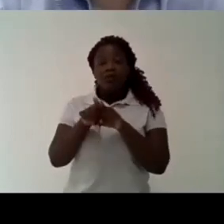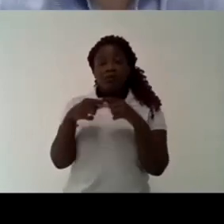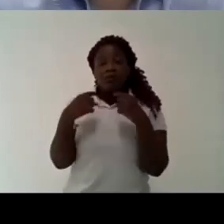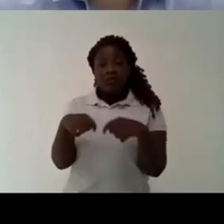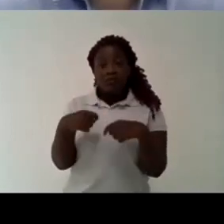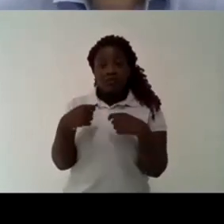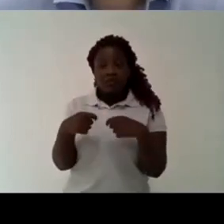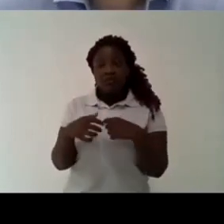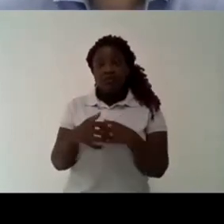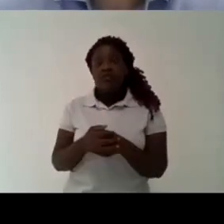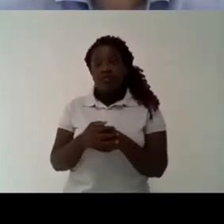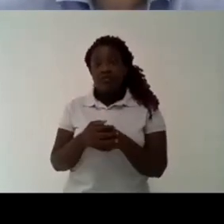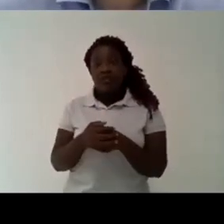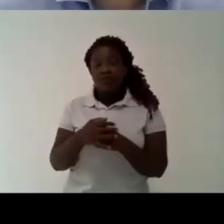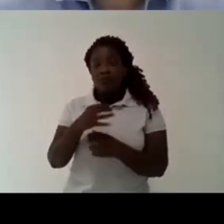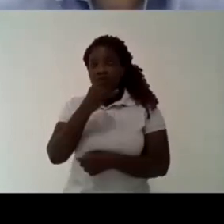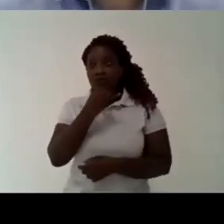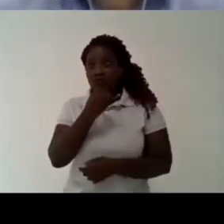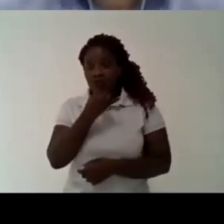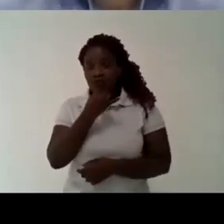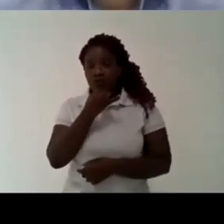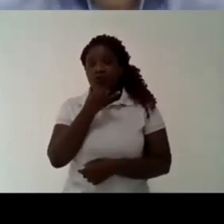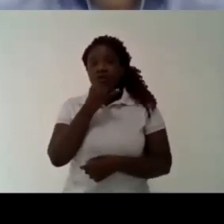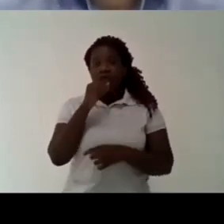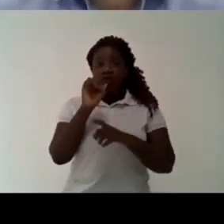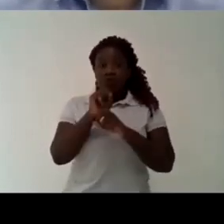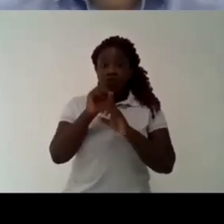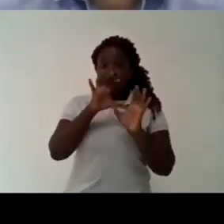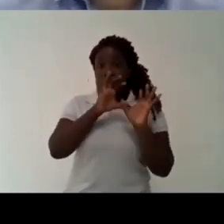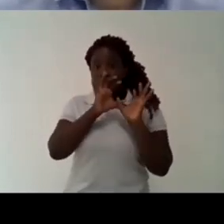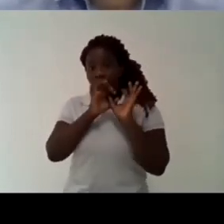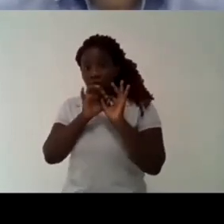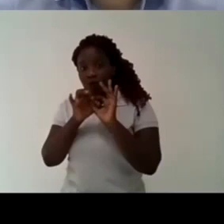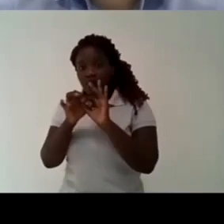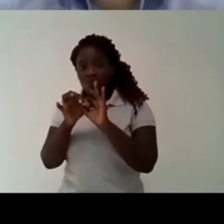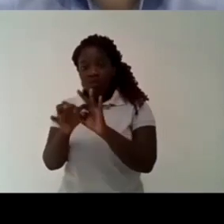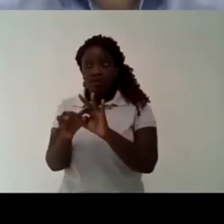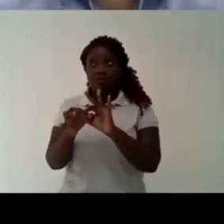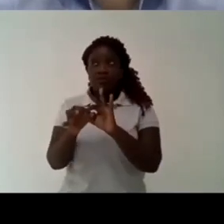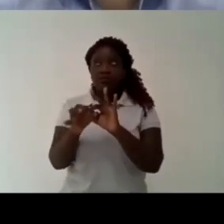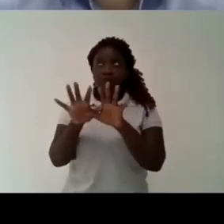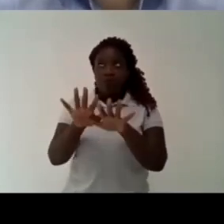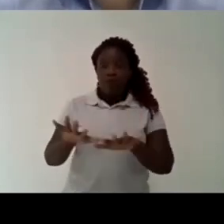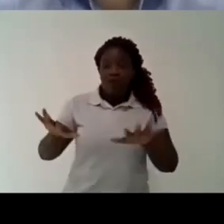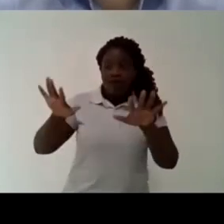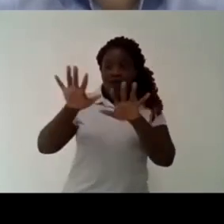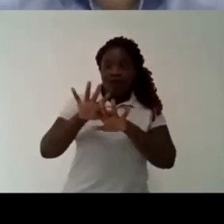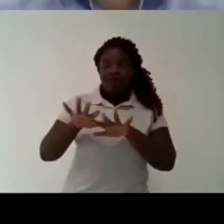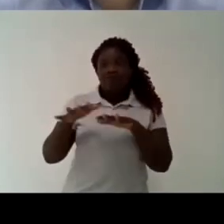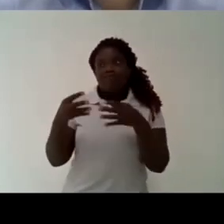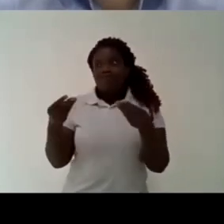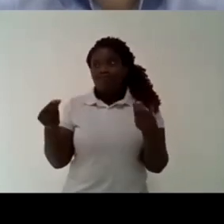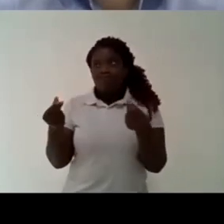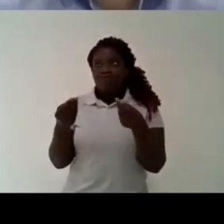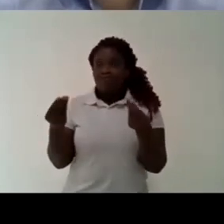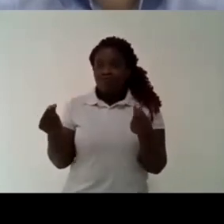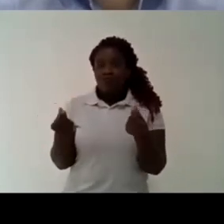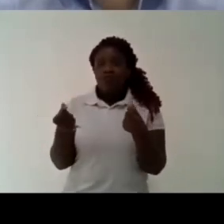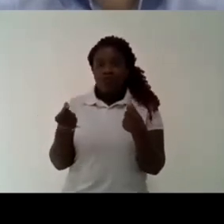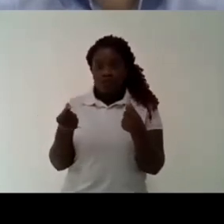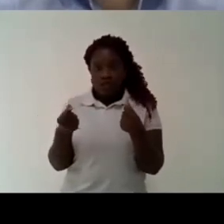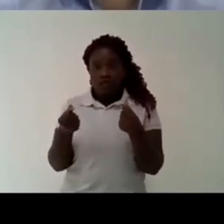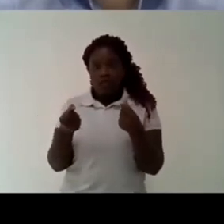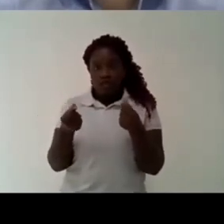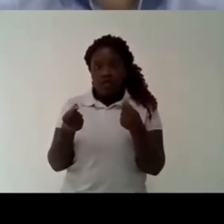to enable us to understand that i'm the dimension of this impact and but then they don't do anything in this